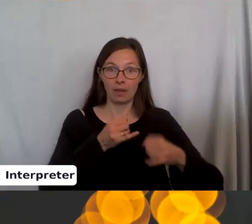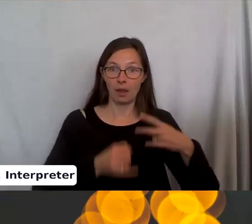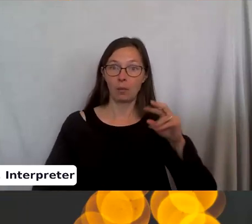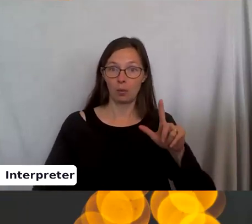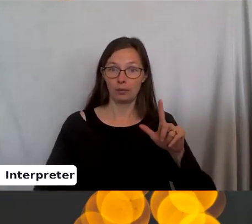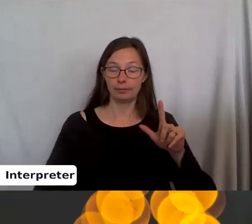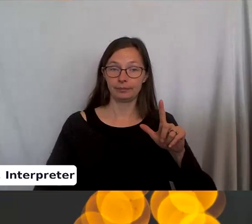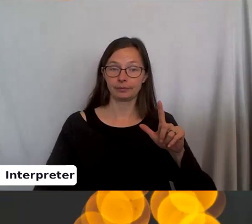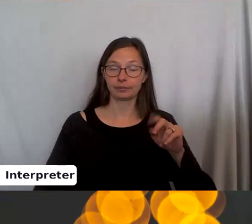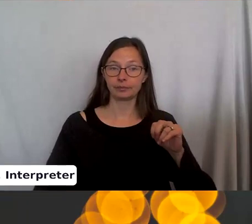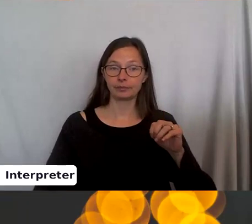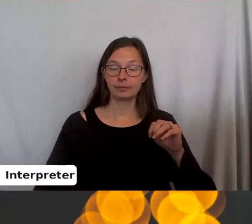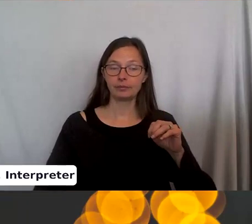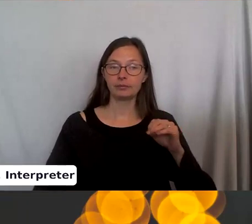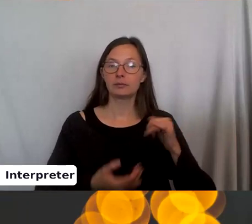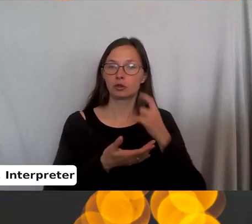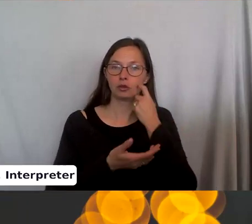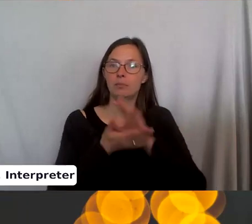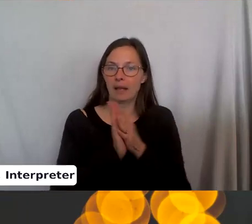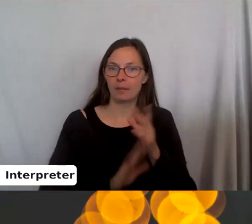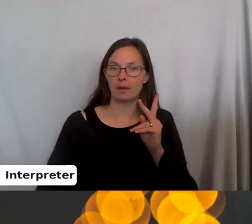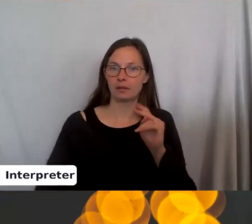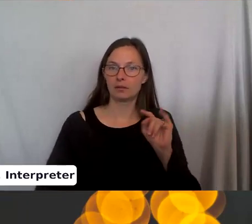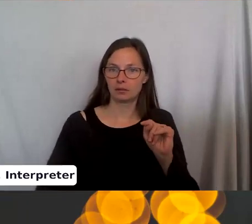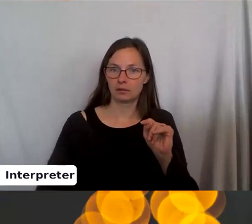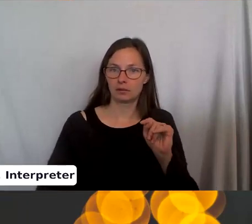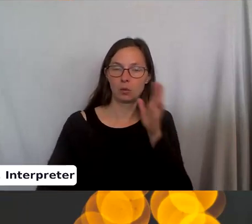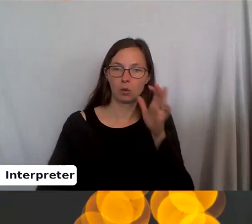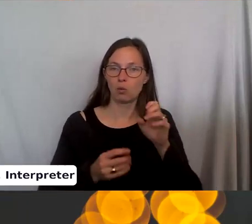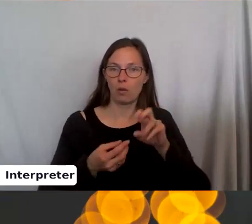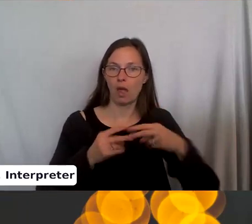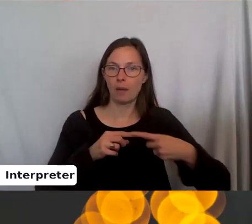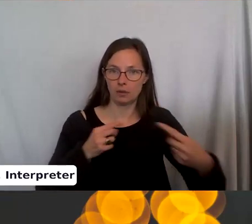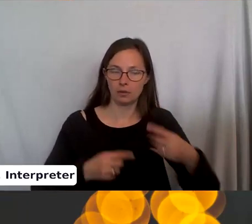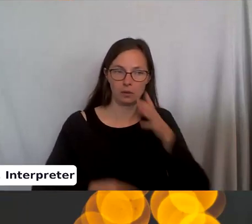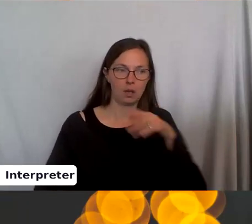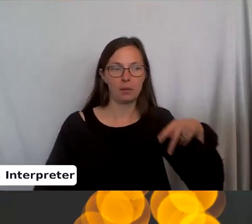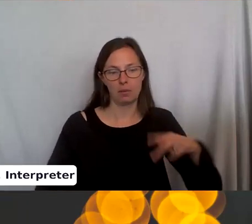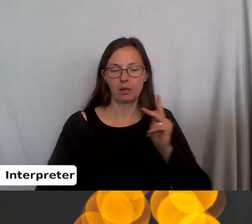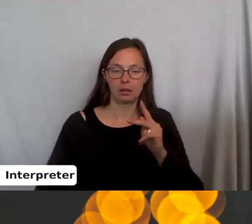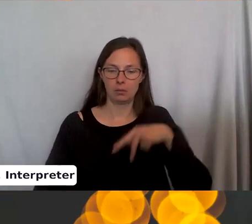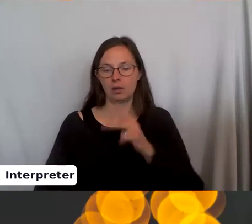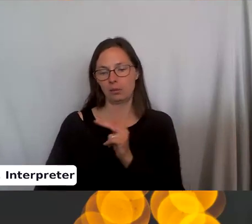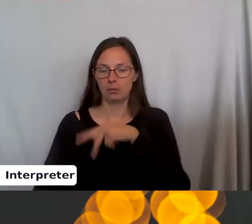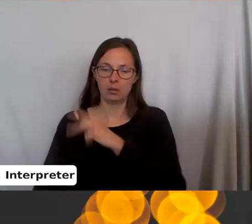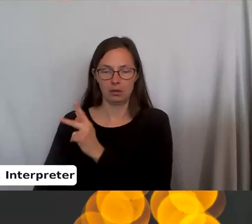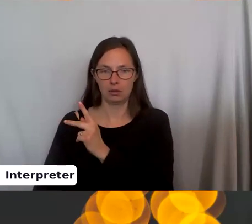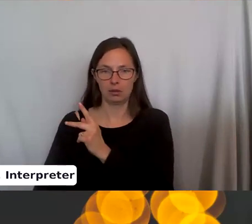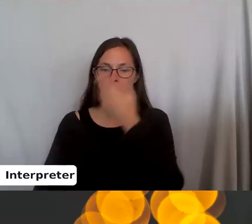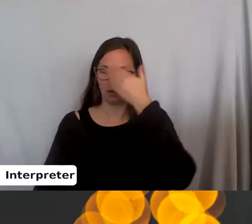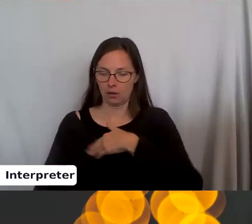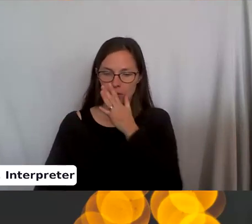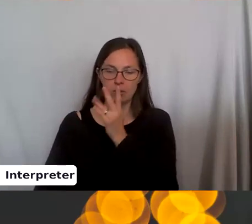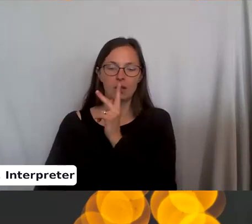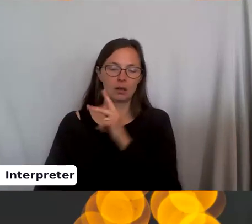is a knit stitch. So you'll do the opposite. You'll go purl, knit, purl, knit, purl, knit. And then the front, you'll go knit, purl,